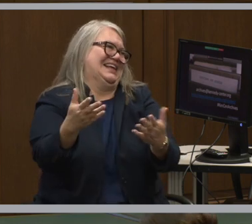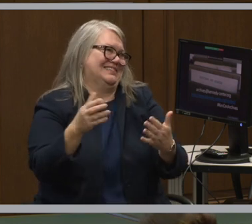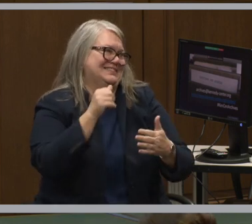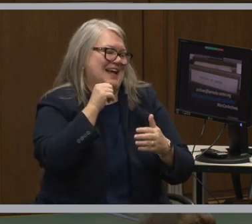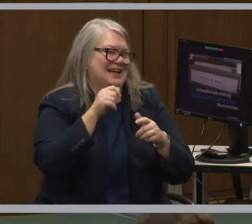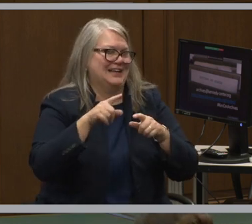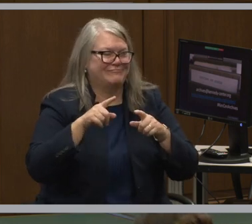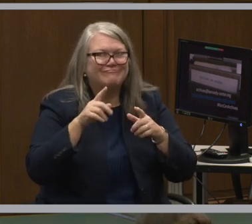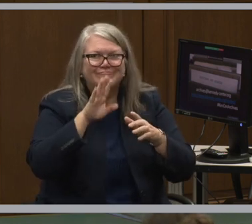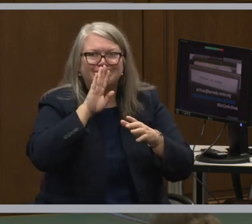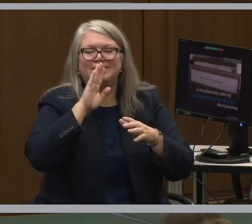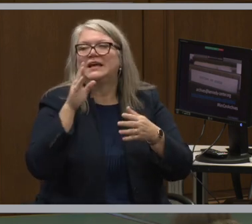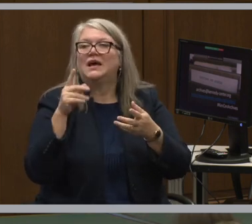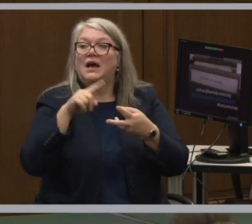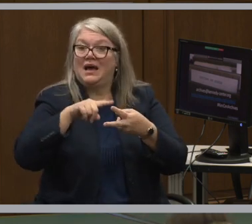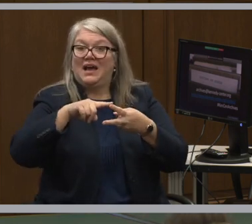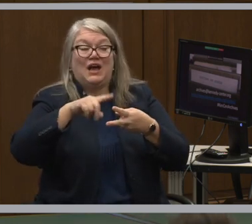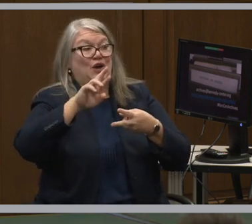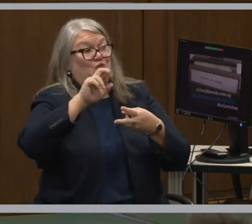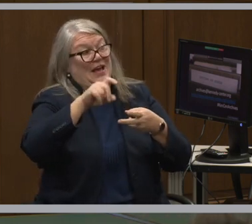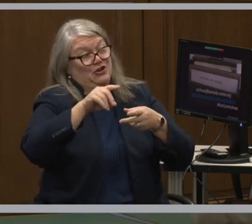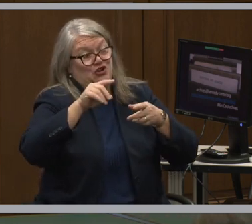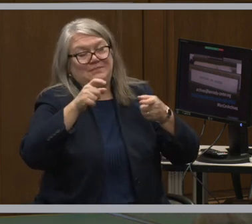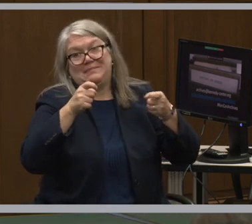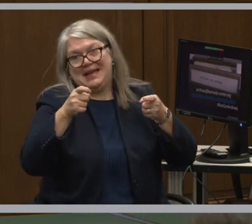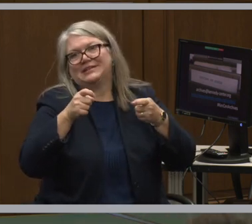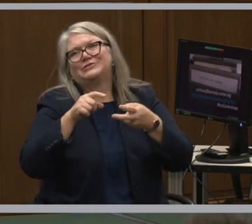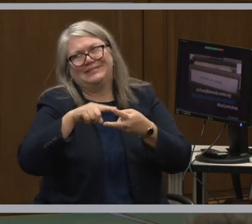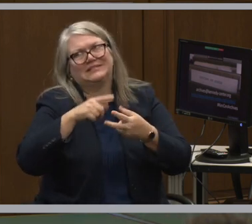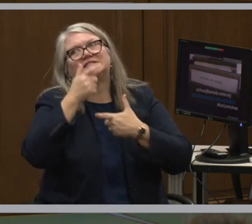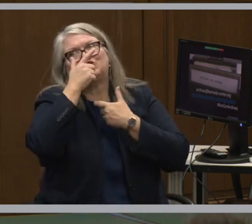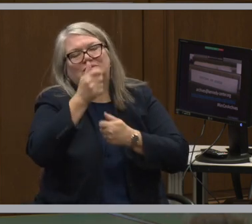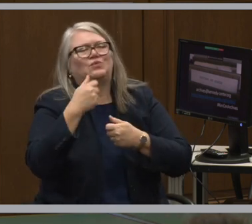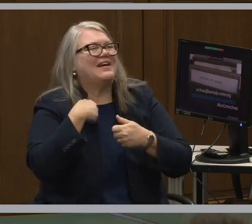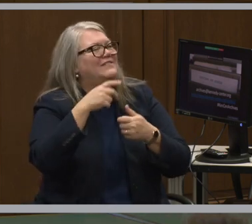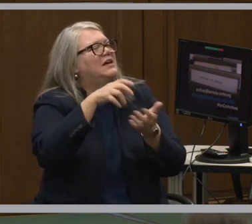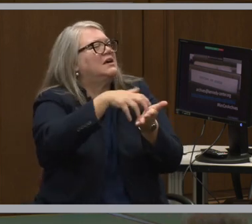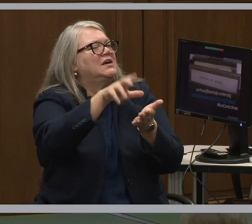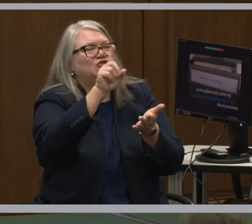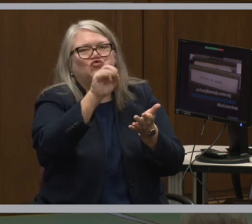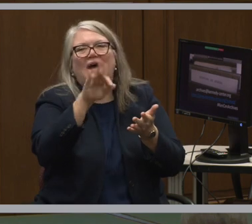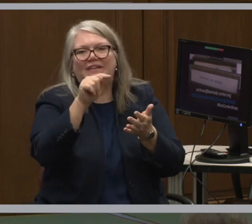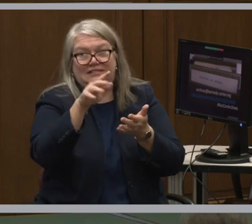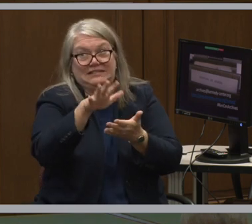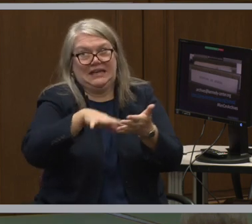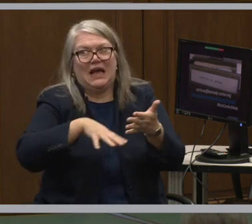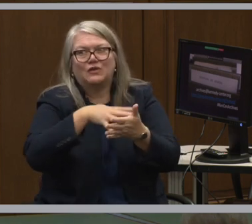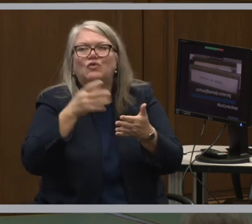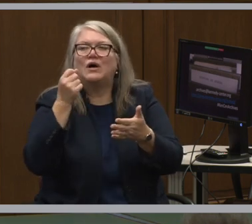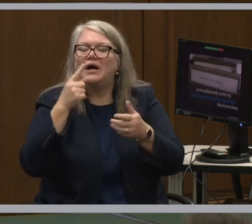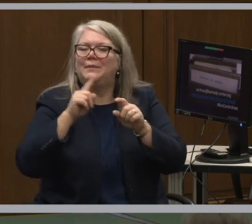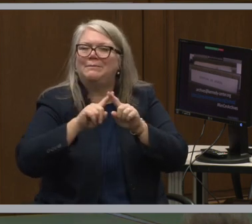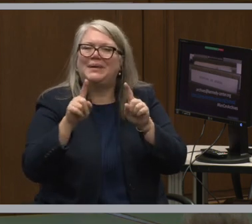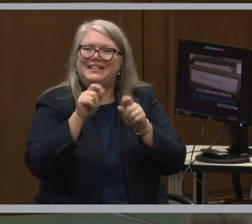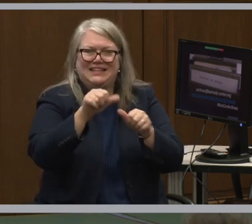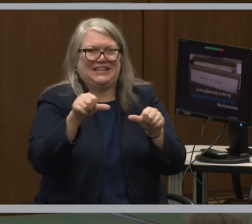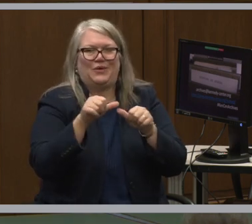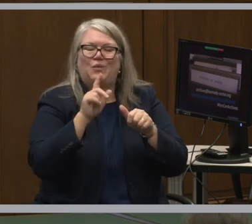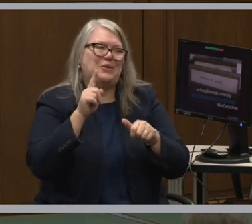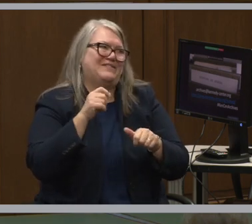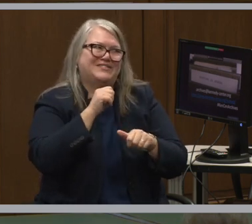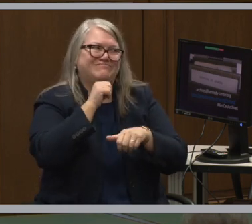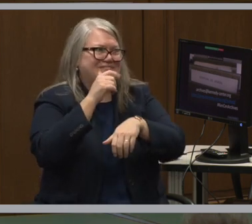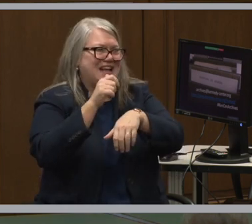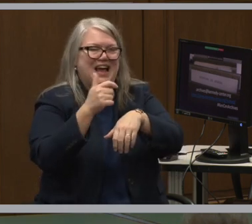For records management, it's an interesting question. We do have draft schedules, but it's also an area where there hasn't been a full-time